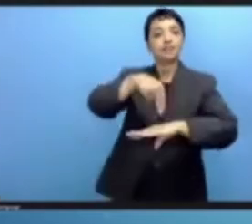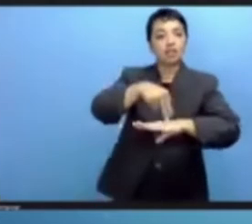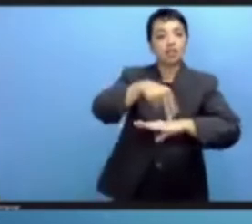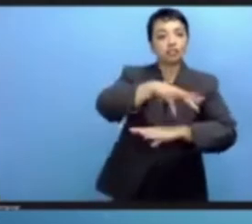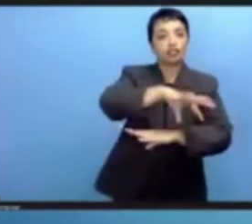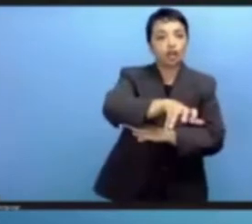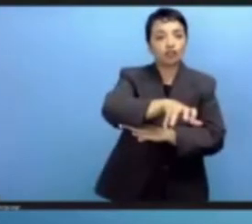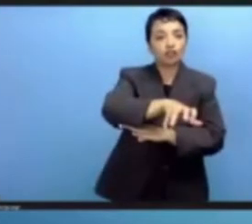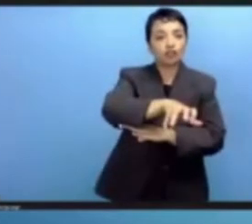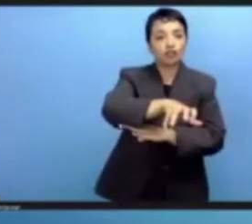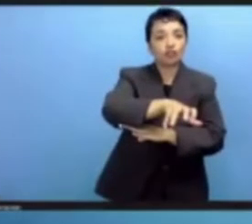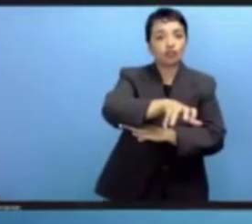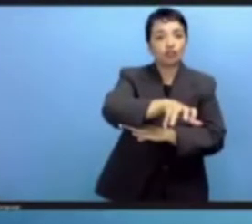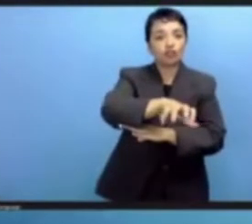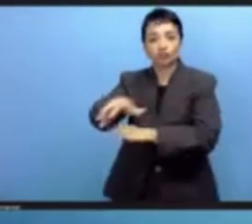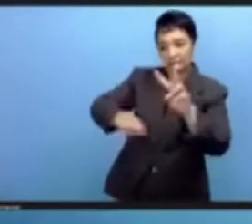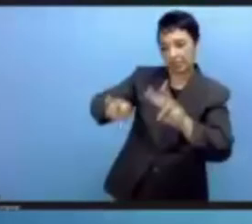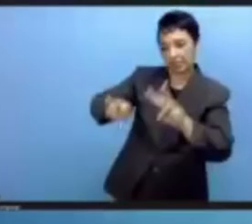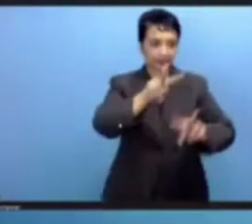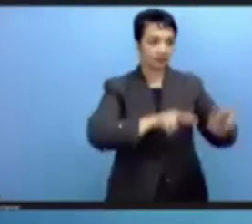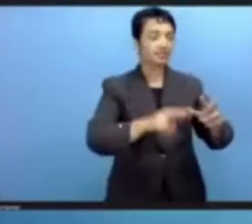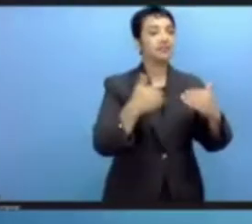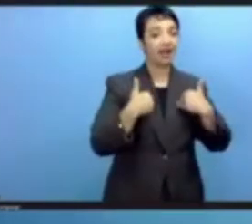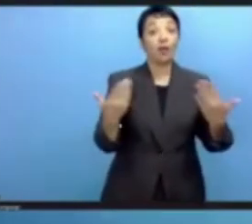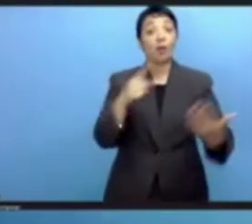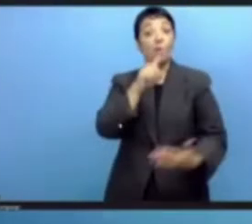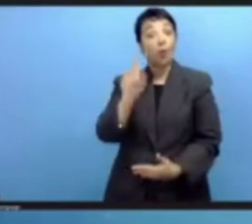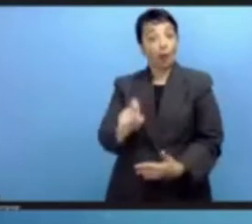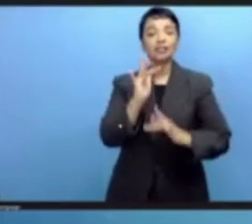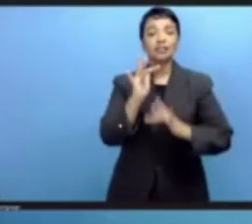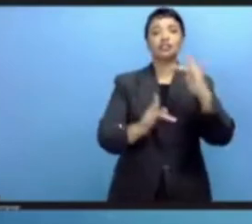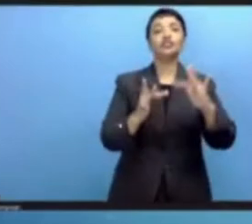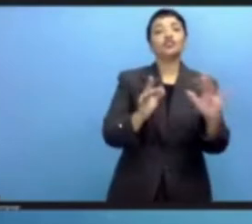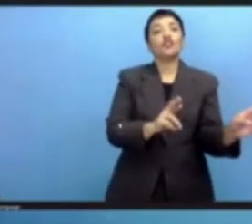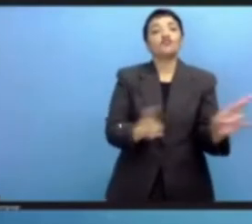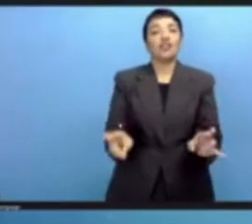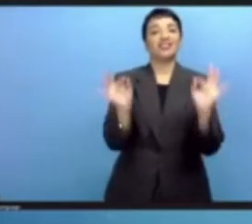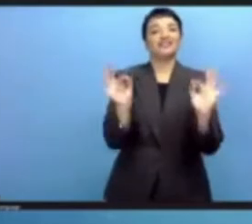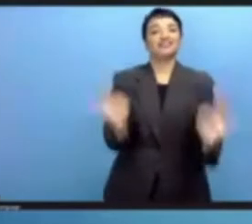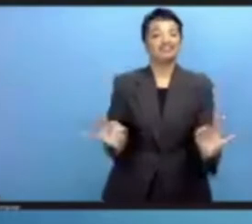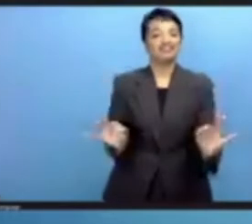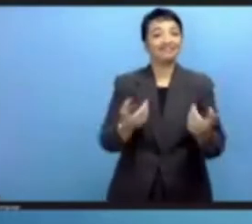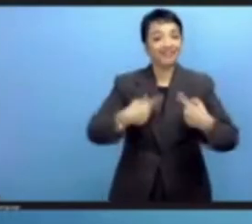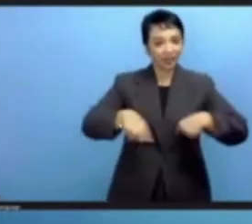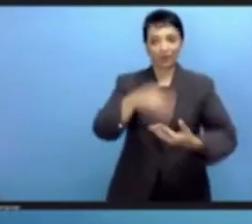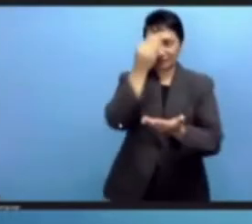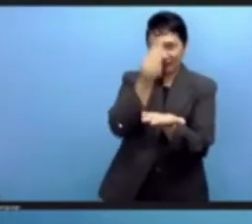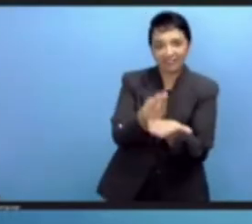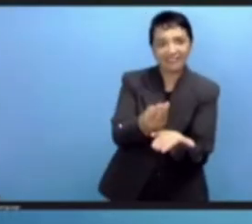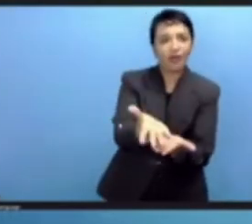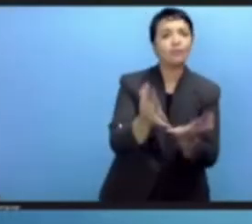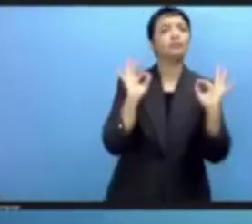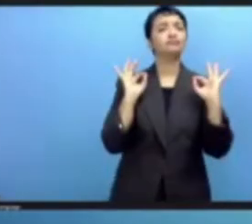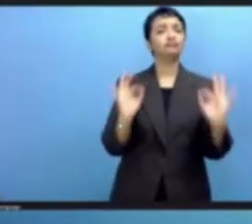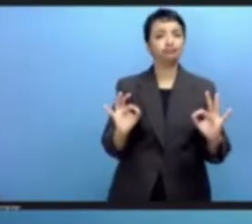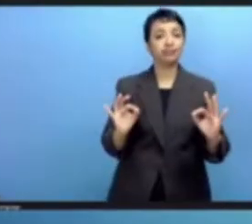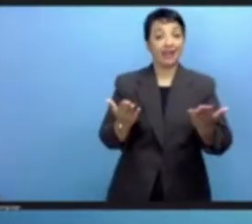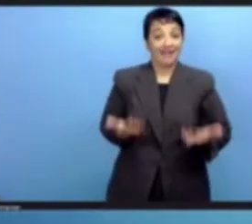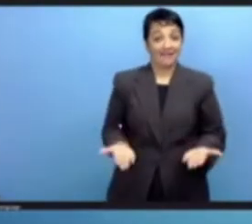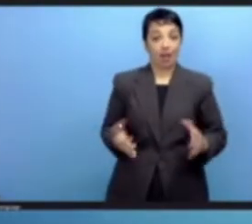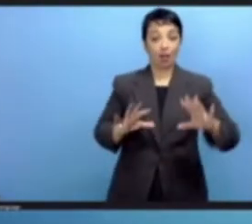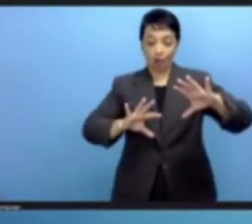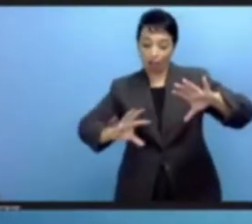digital readiness. We are delighted to say that so far, 44 countries have used the